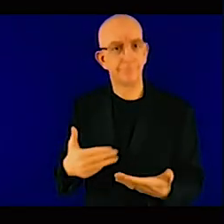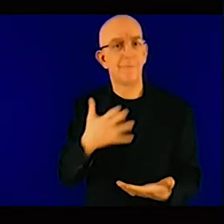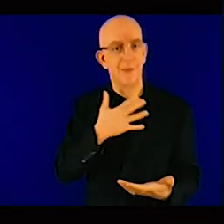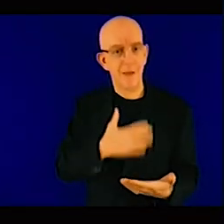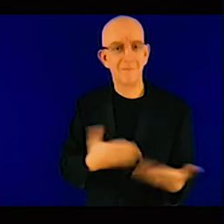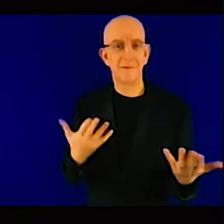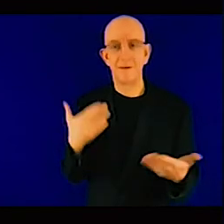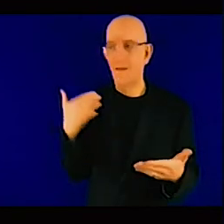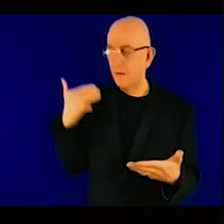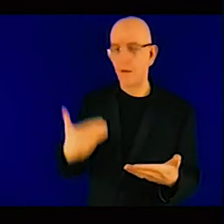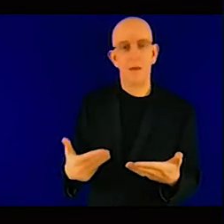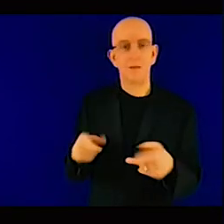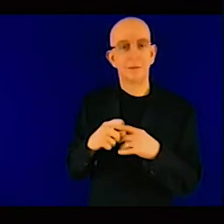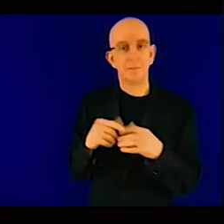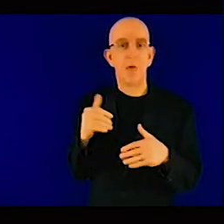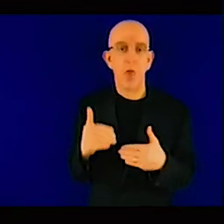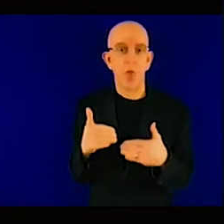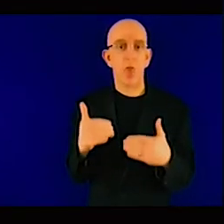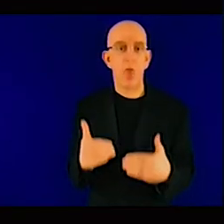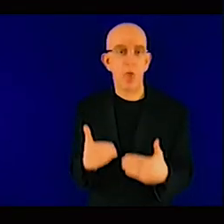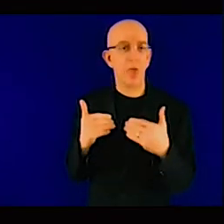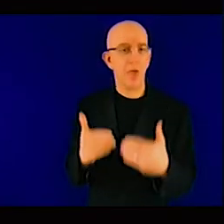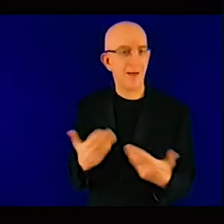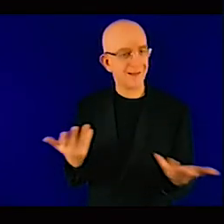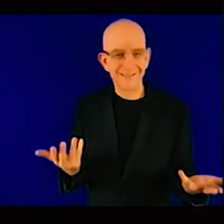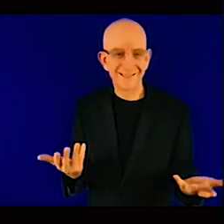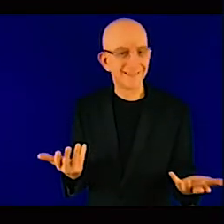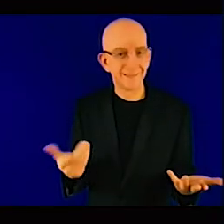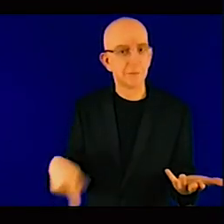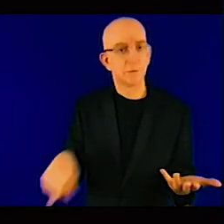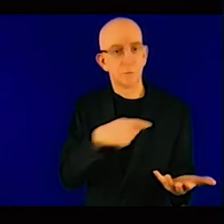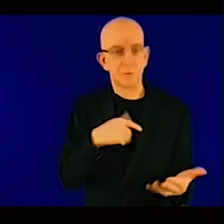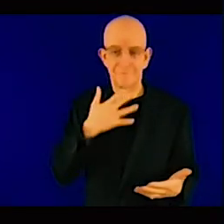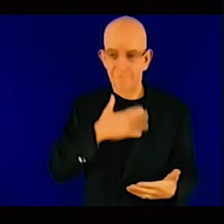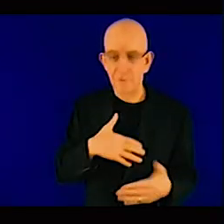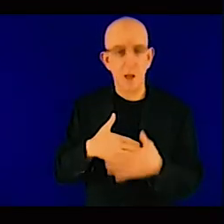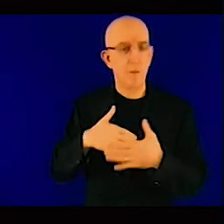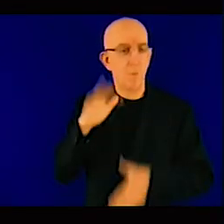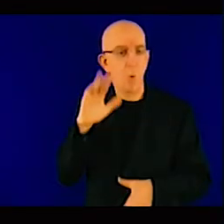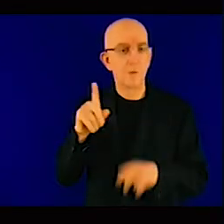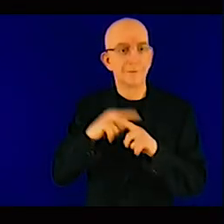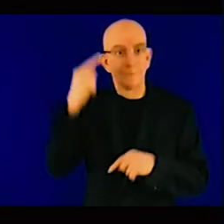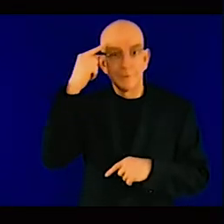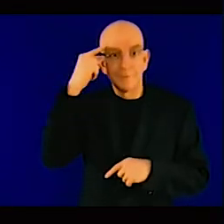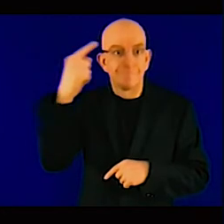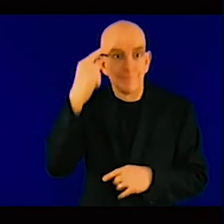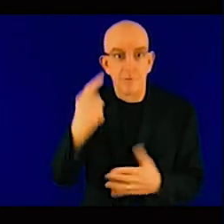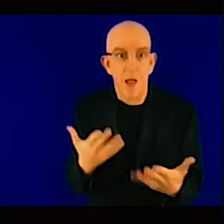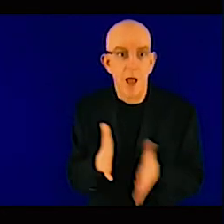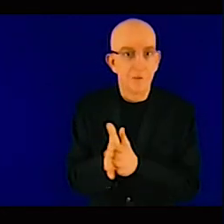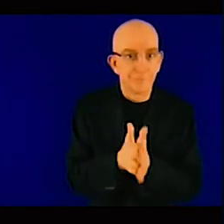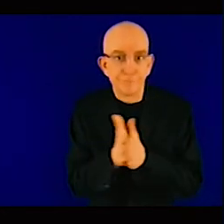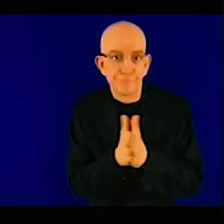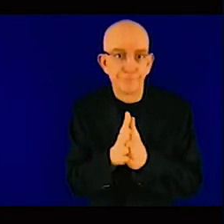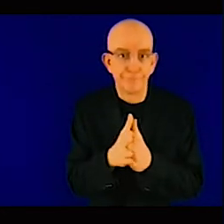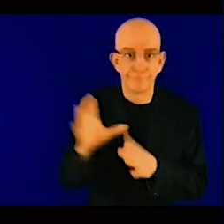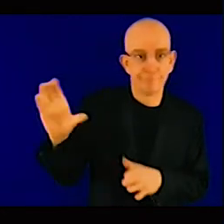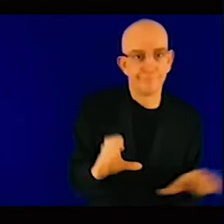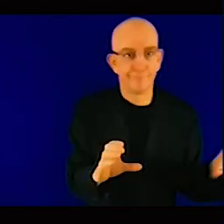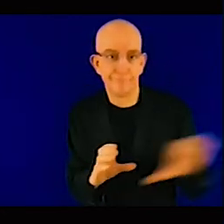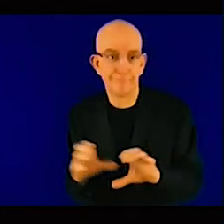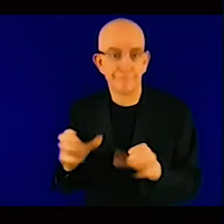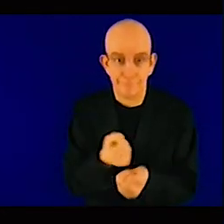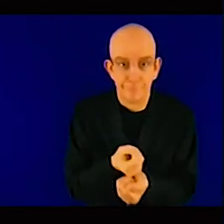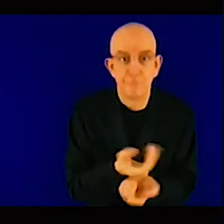incentive for the public sector to do it which right now I don't really know what it is hence my question around the NDC I really wanted to